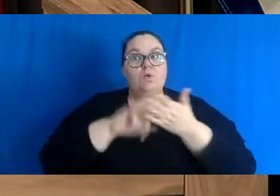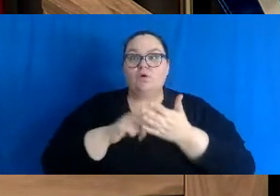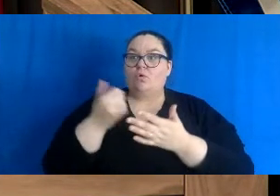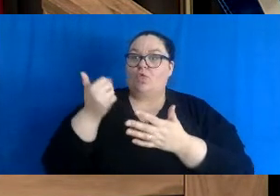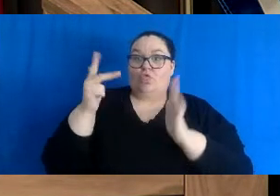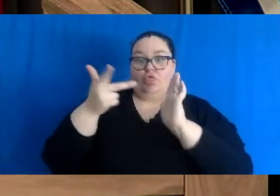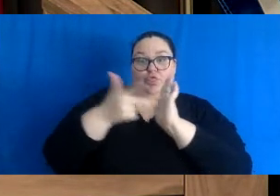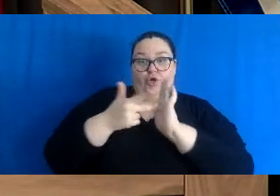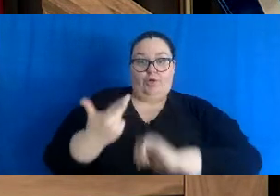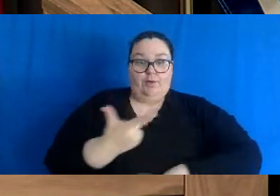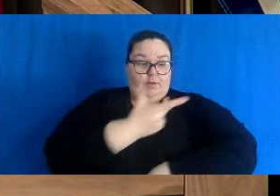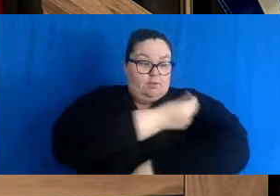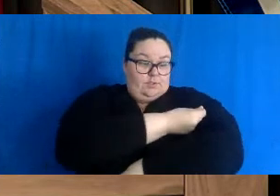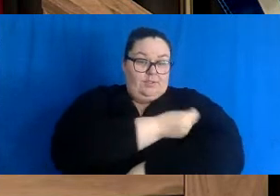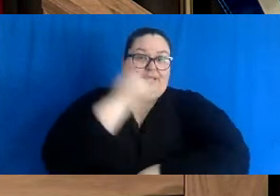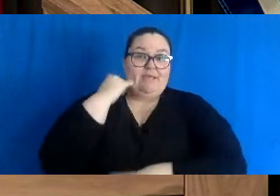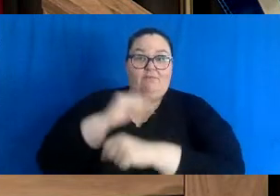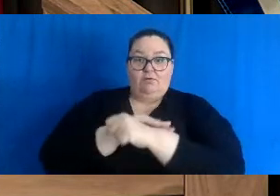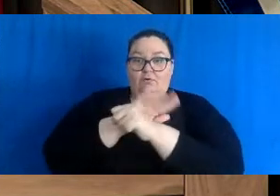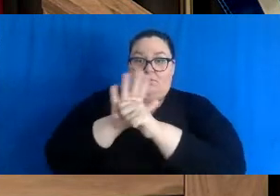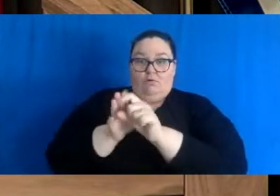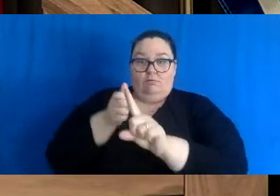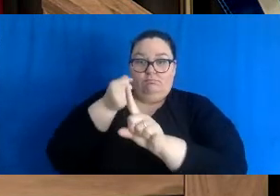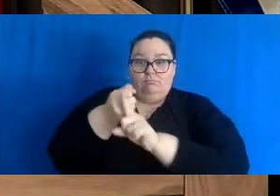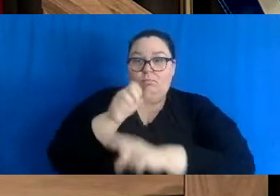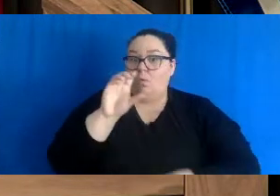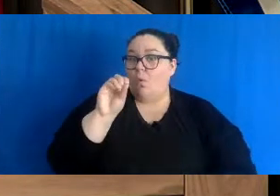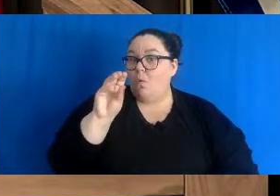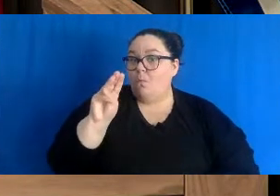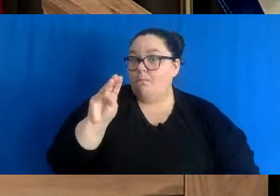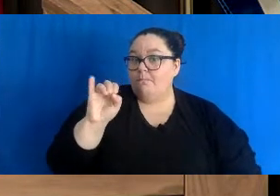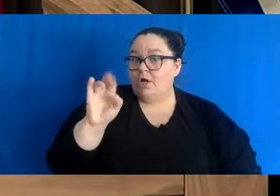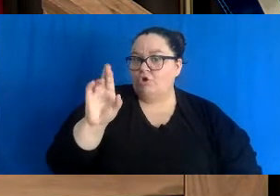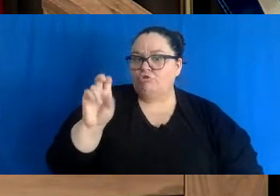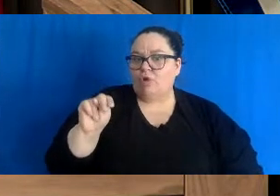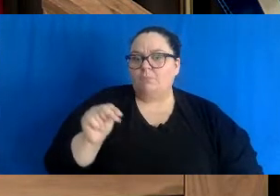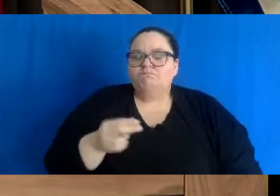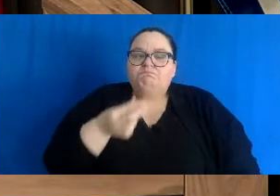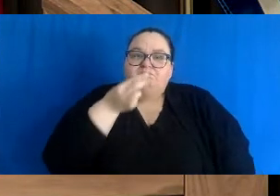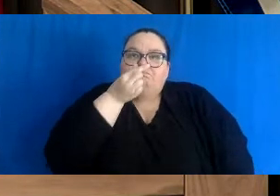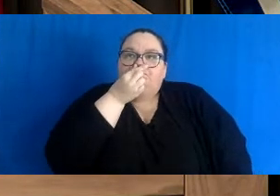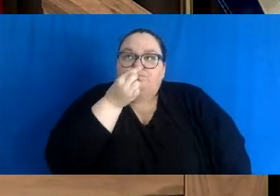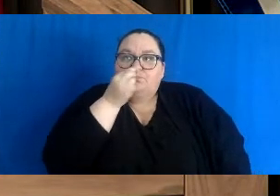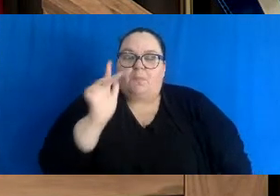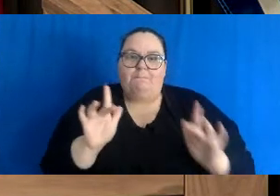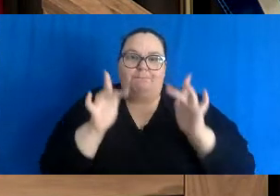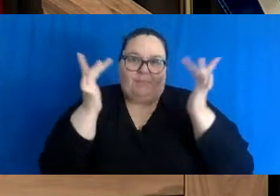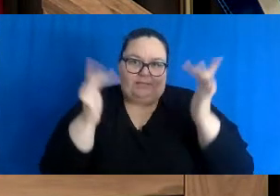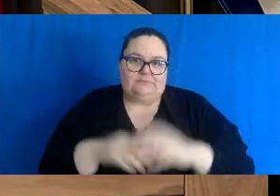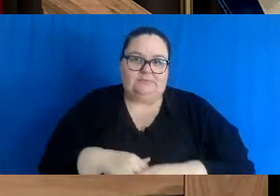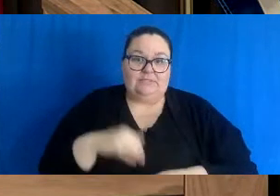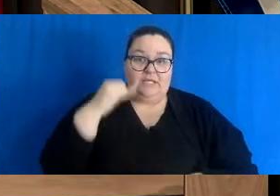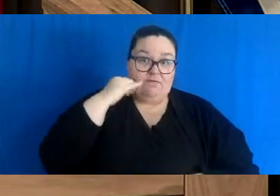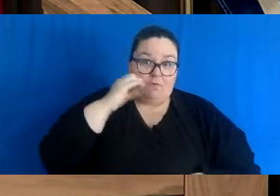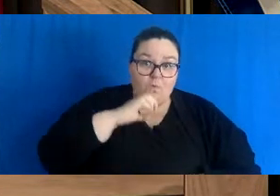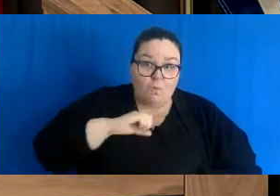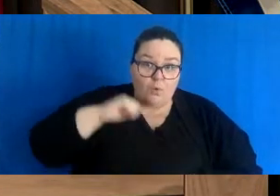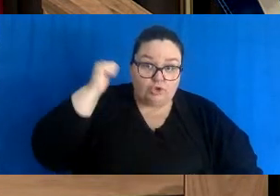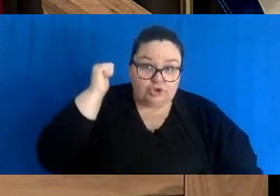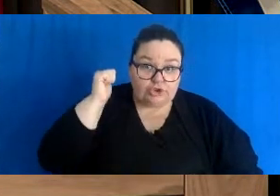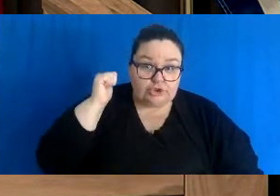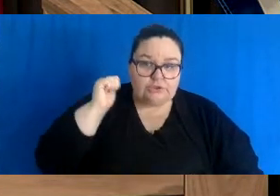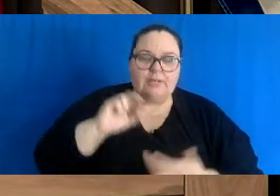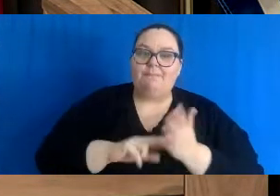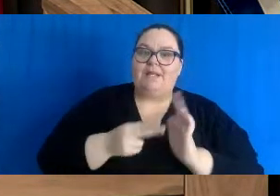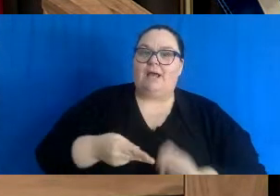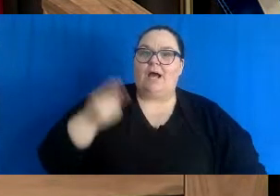reducing the severity of Omicron. If you're over 50 years of age, you are at higher risk of not just catching COVID-19,